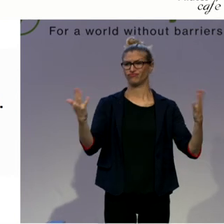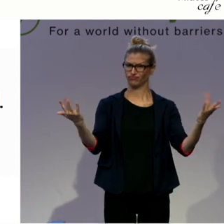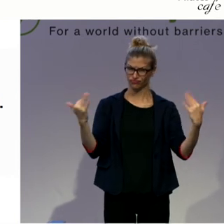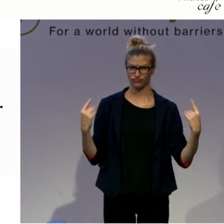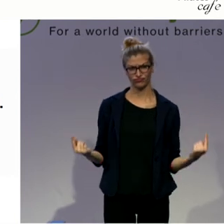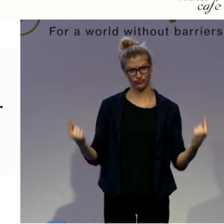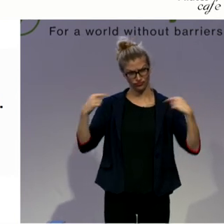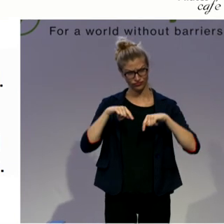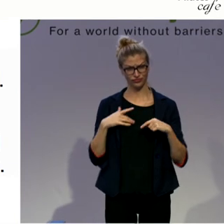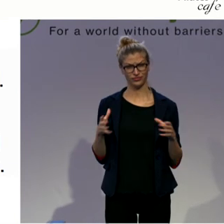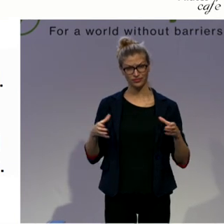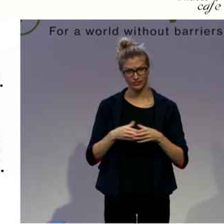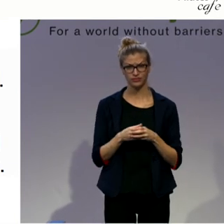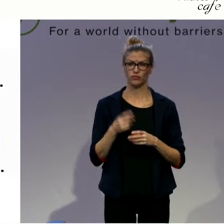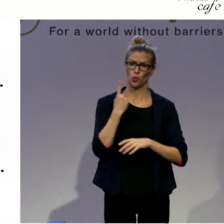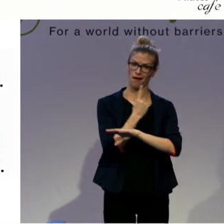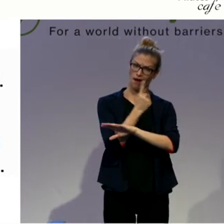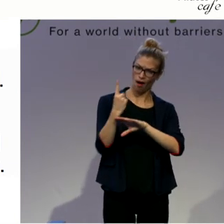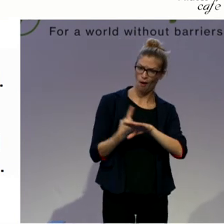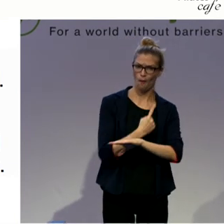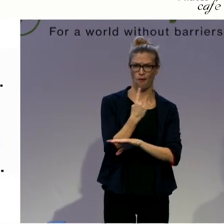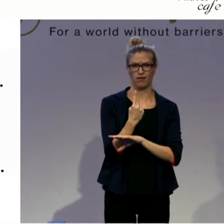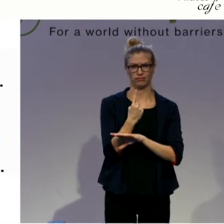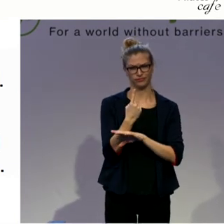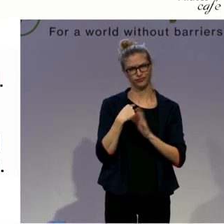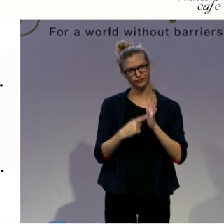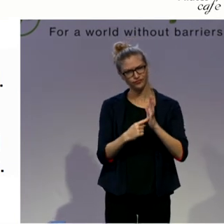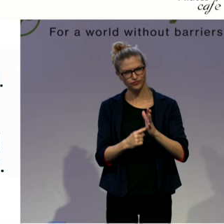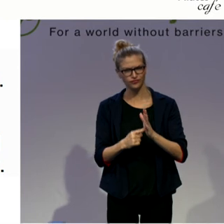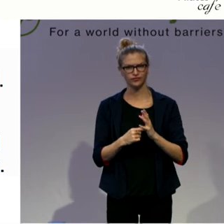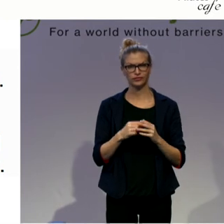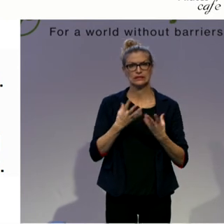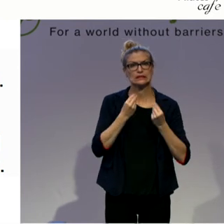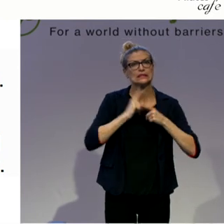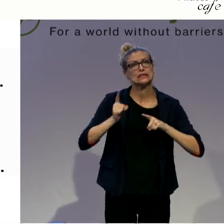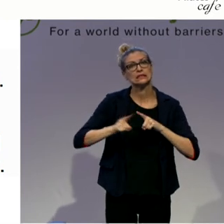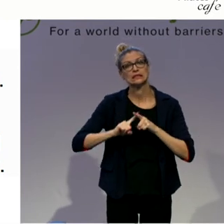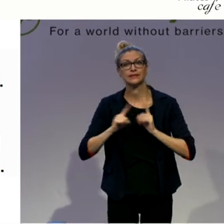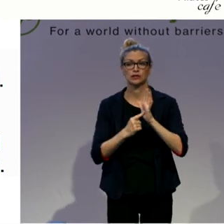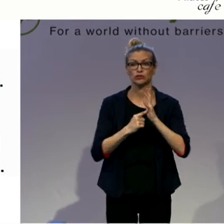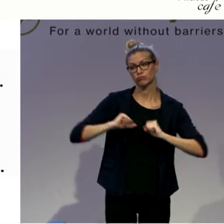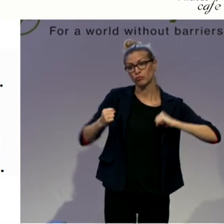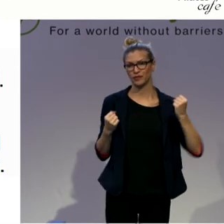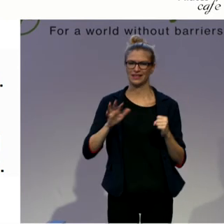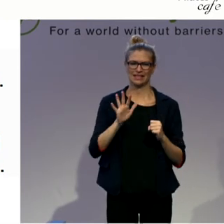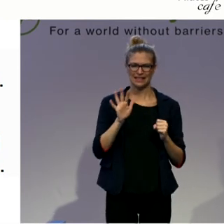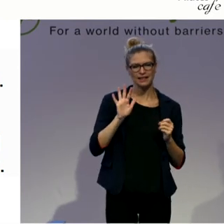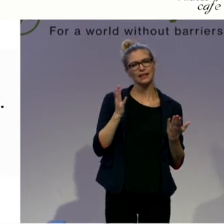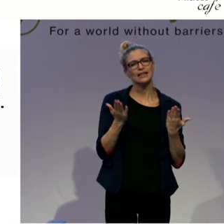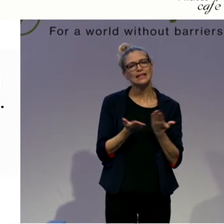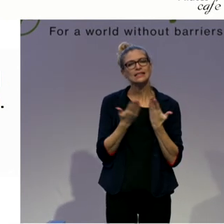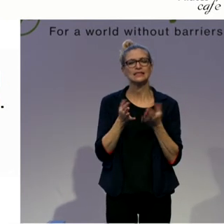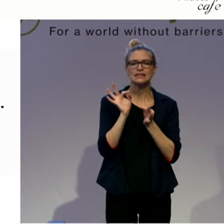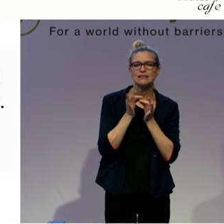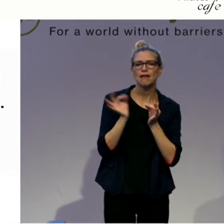During one hour, we had not so many exercises, but still they were very accessible. And that project